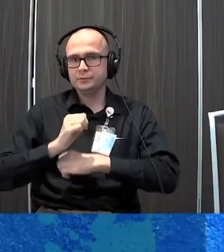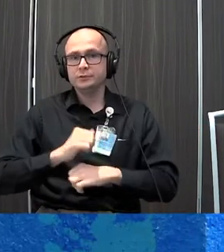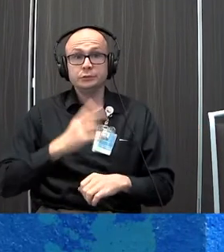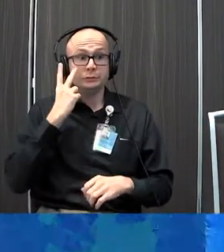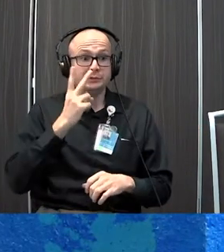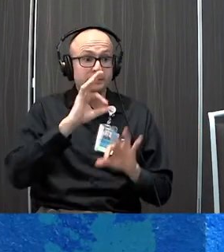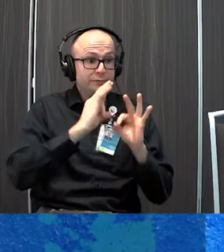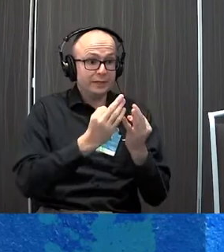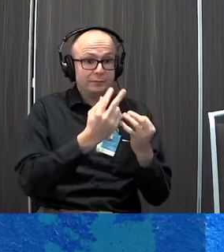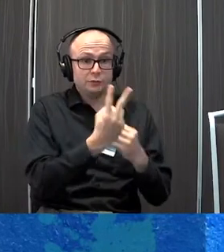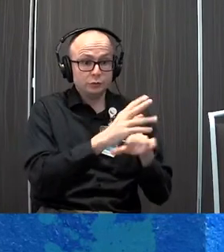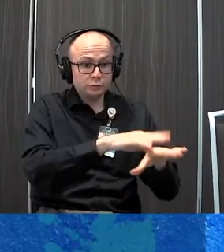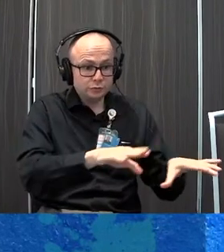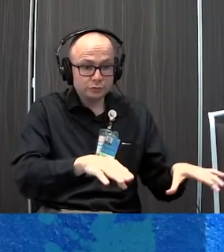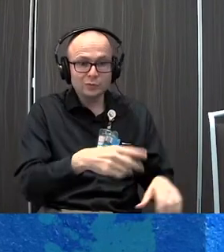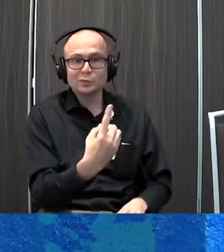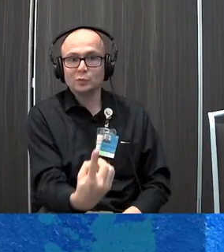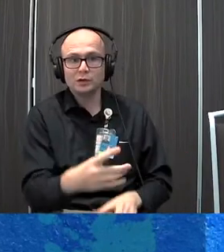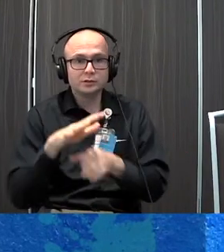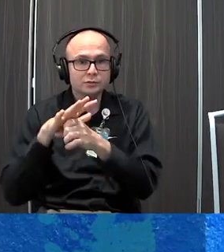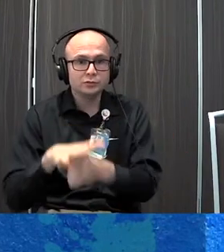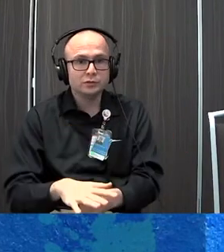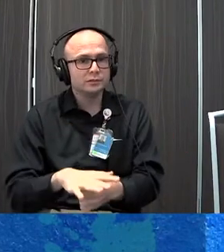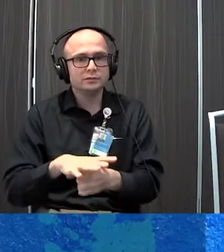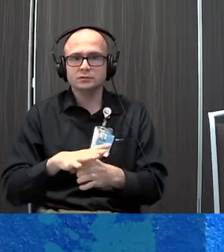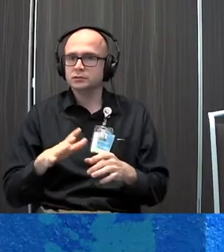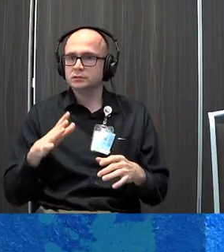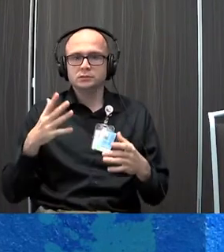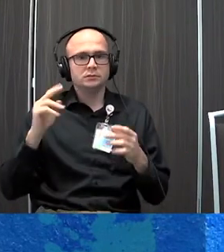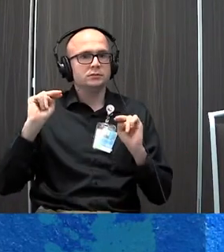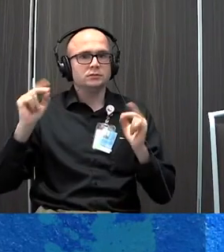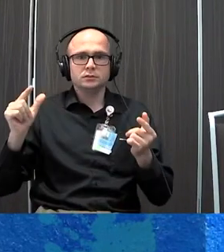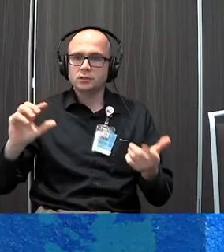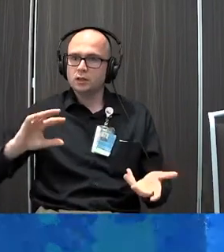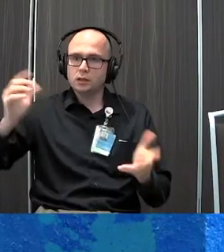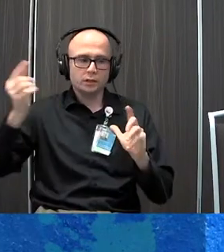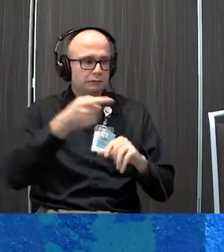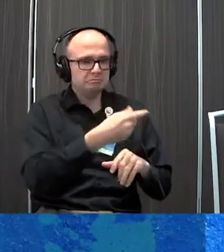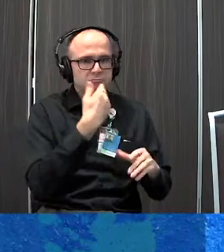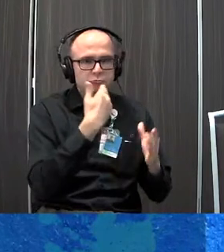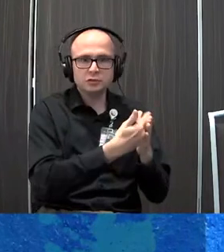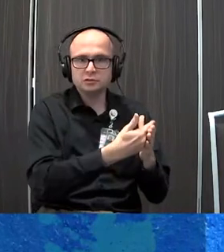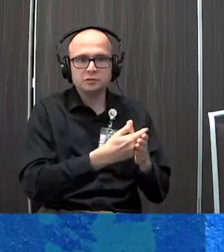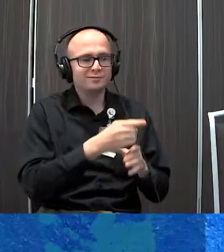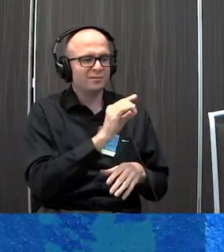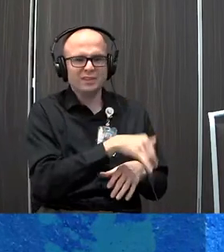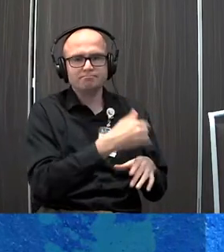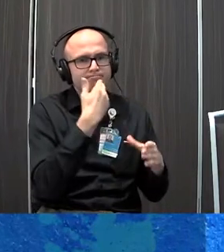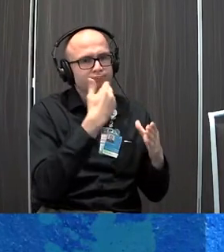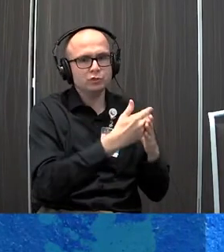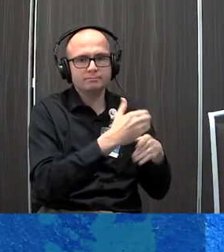families with two children and the one child is under stress and really doesn't do well, and the other one really does well. Well, you say, well, that's the resilient child.